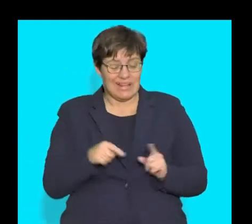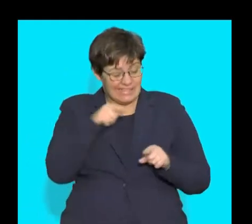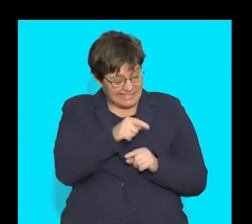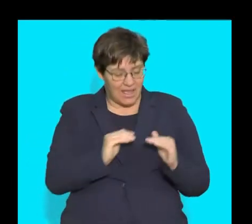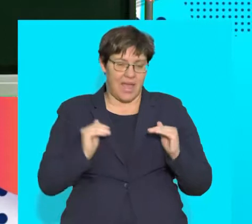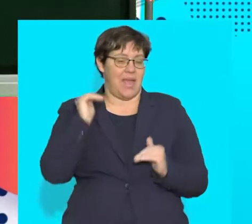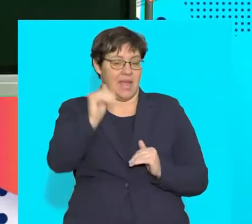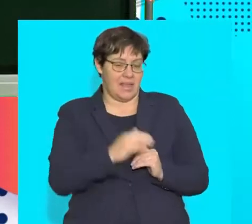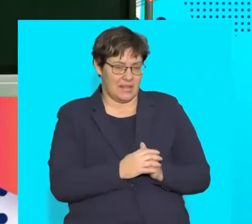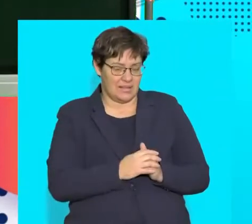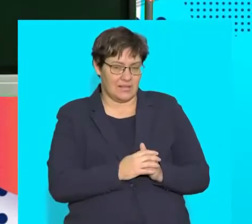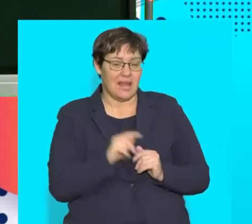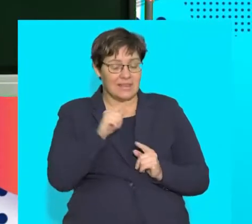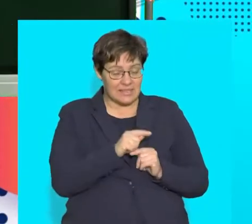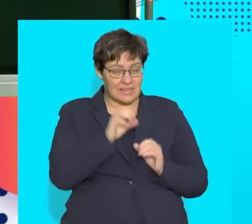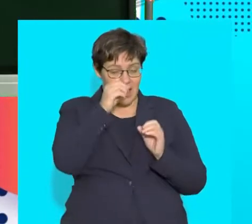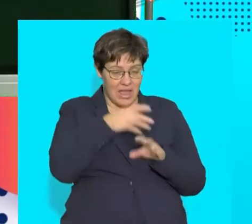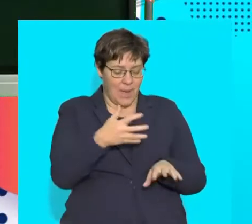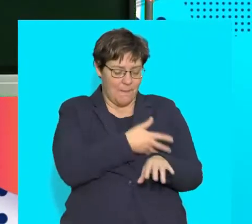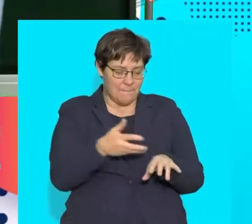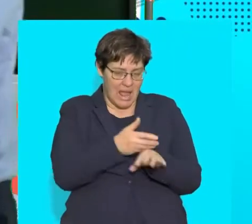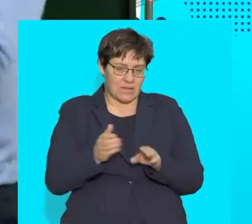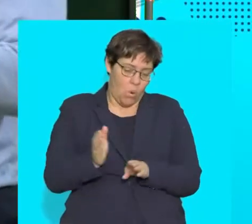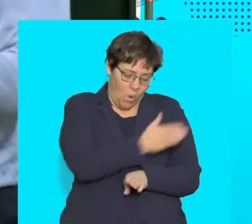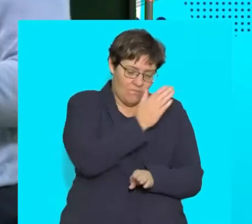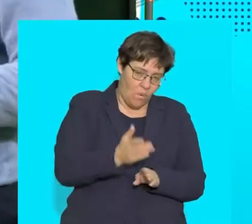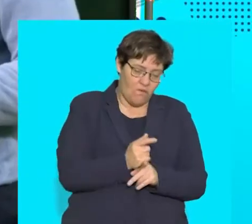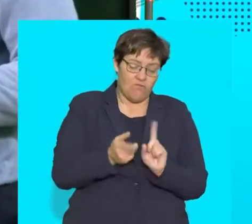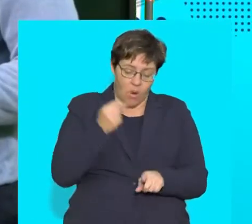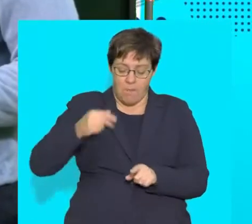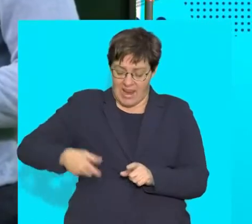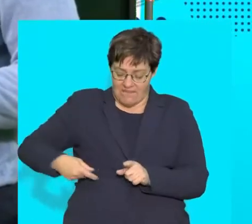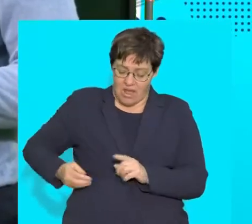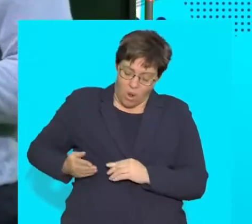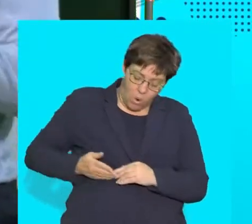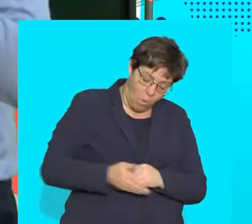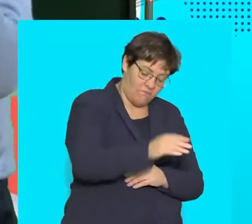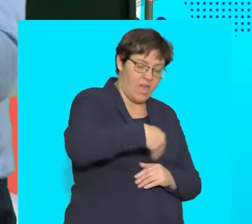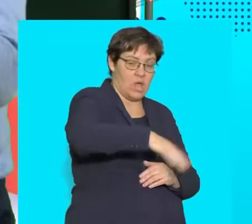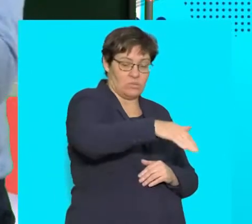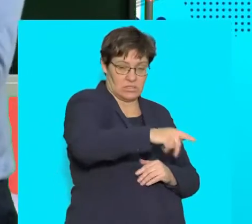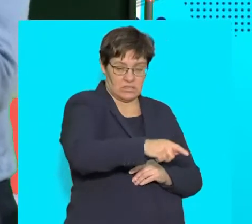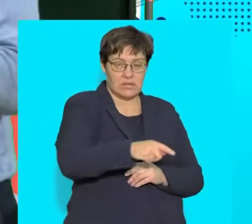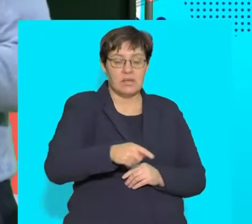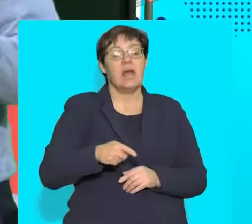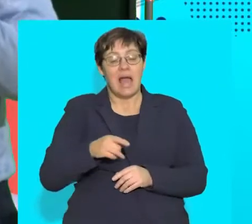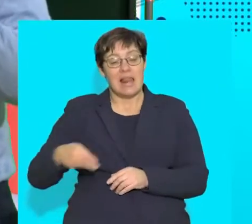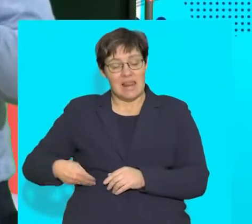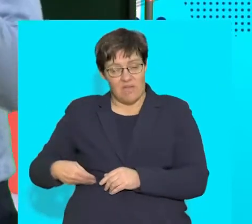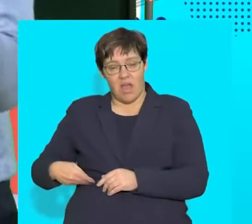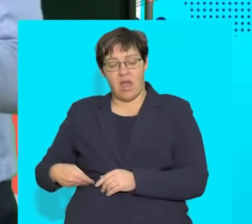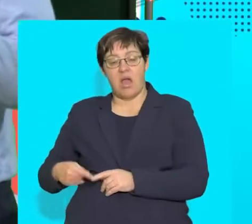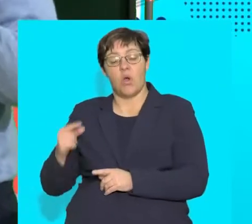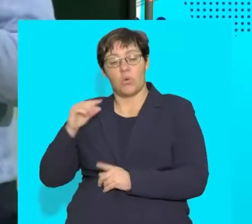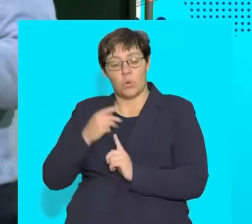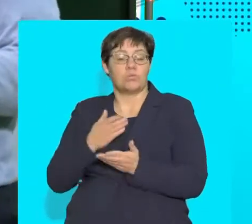Guys, remember that the vein is going to carry blood away from the liver. And the liver, predominantly, is going to